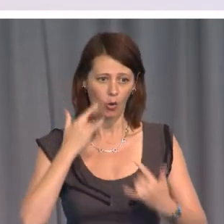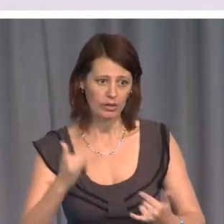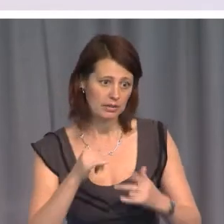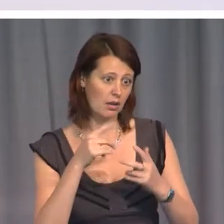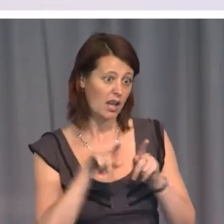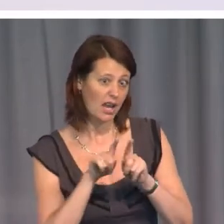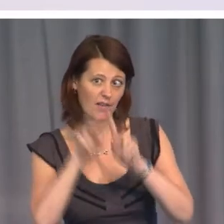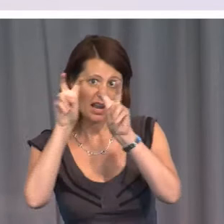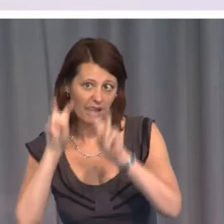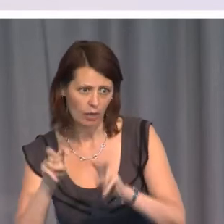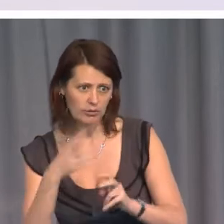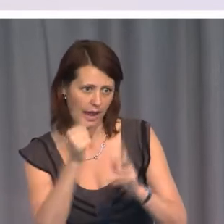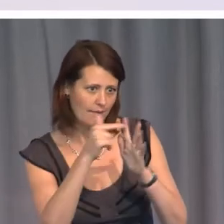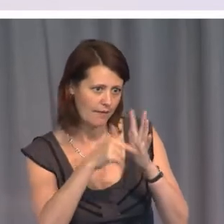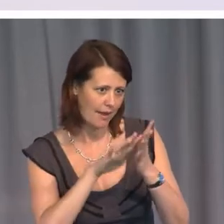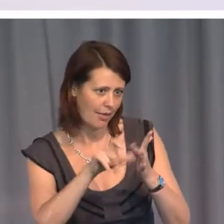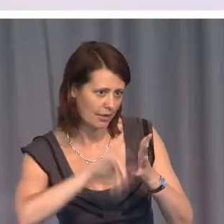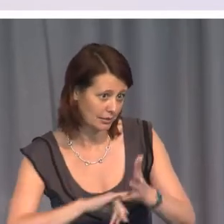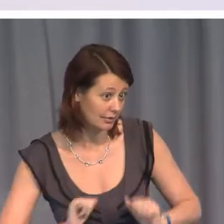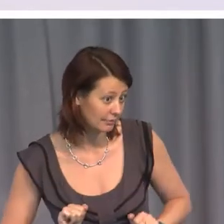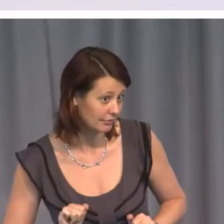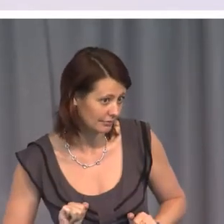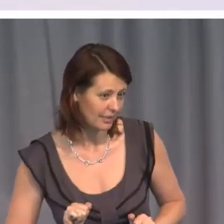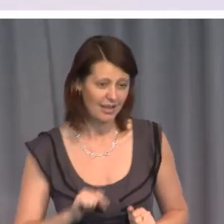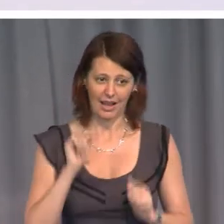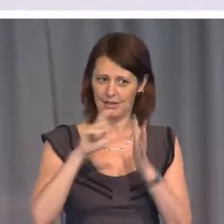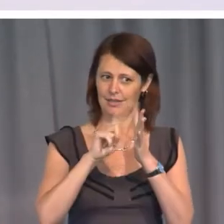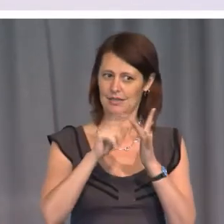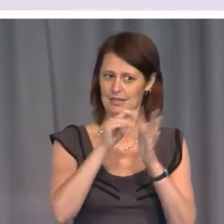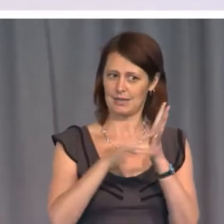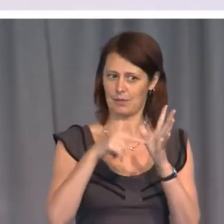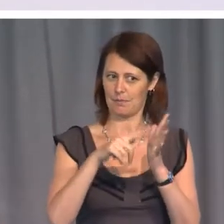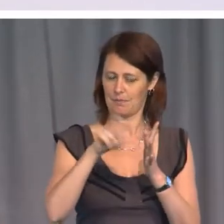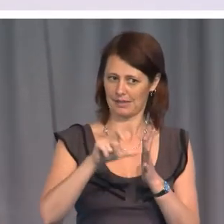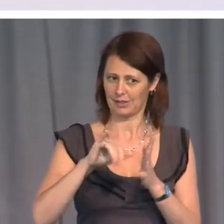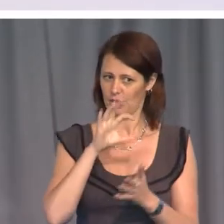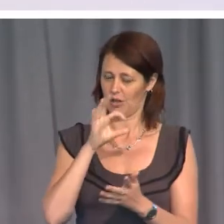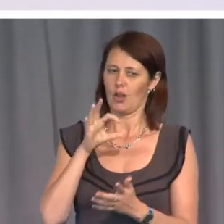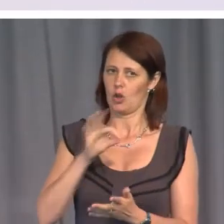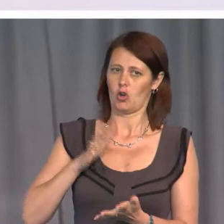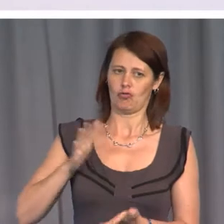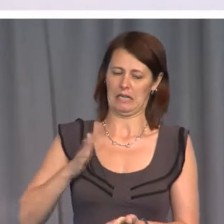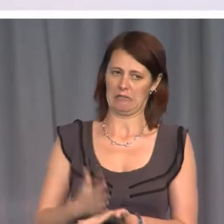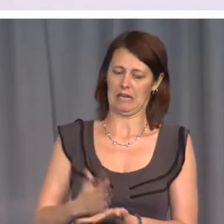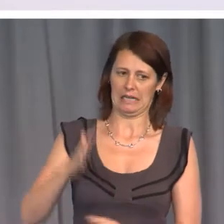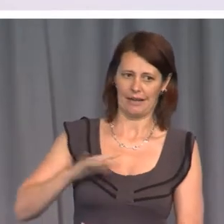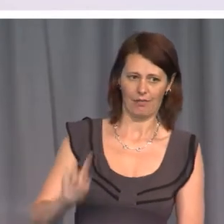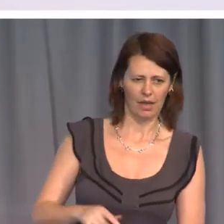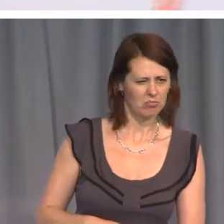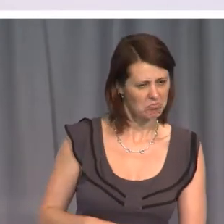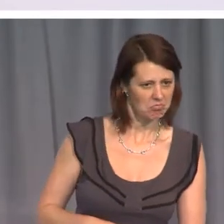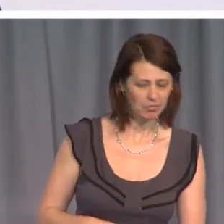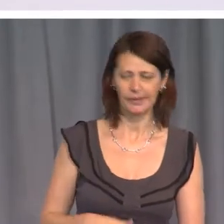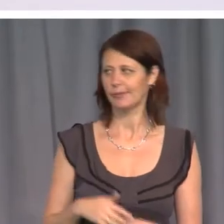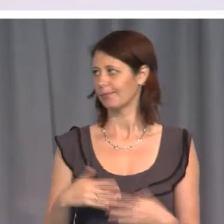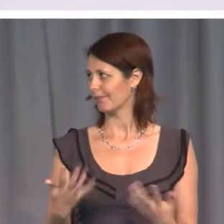even accountants have codes of ethics. That's something that diplomats don't have and spooks really need. There